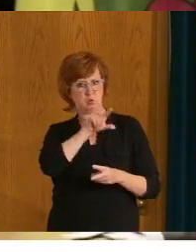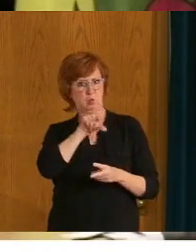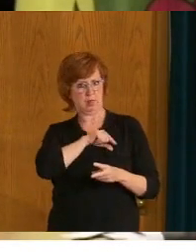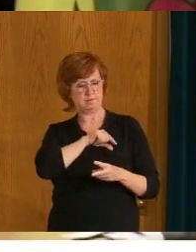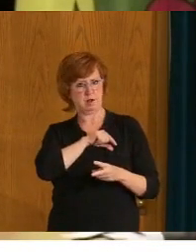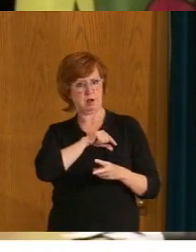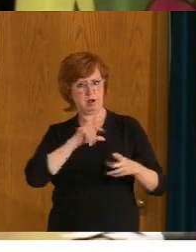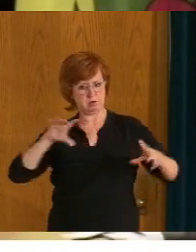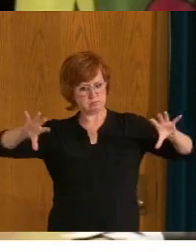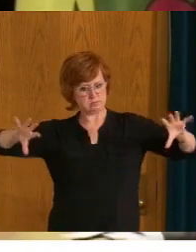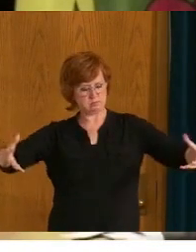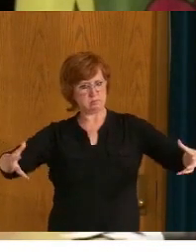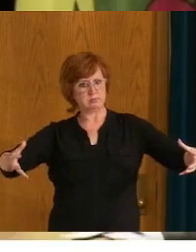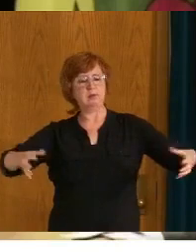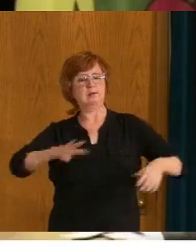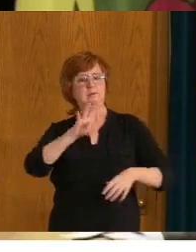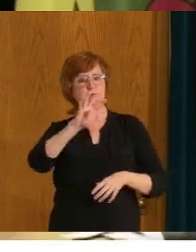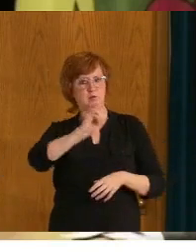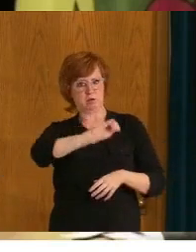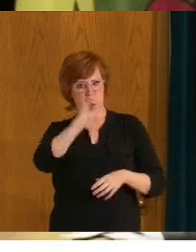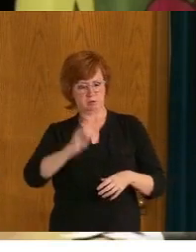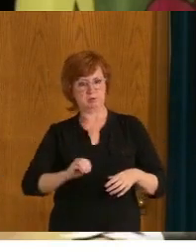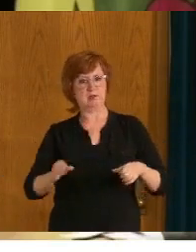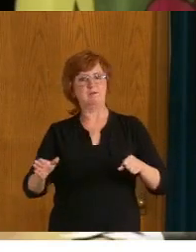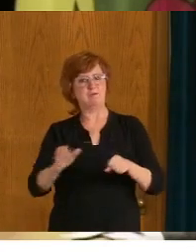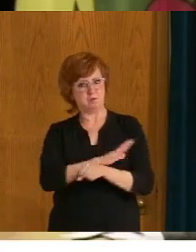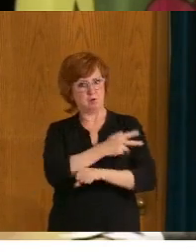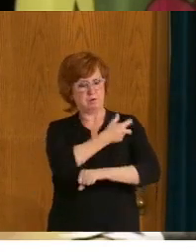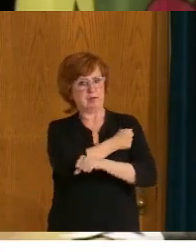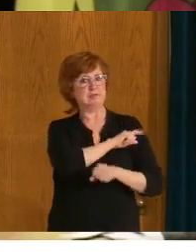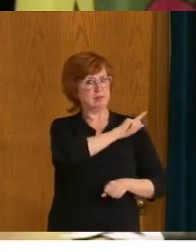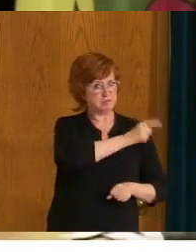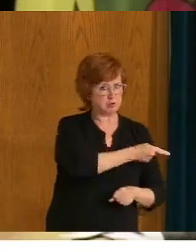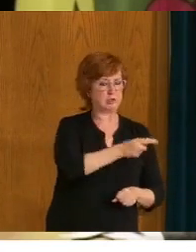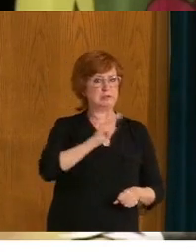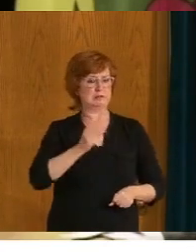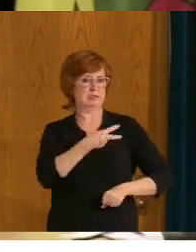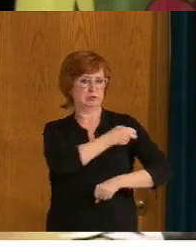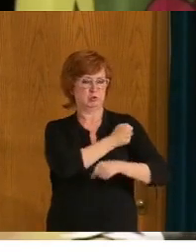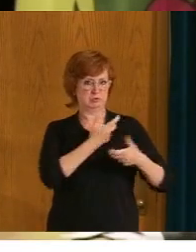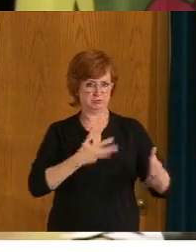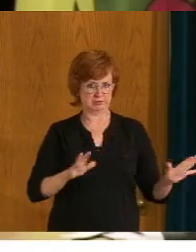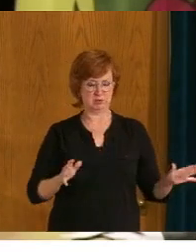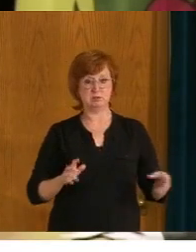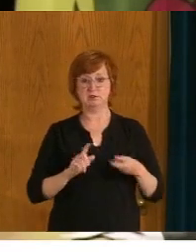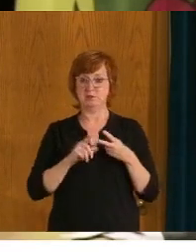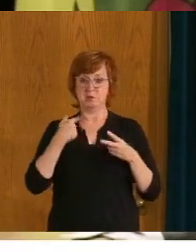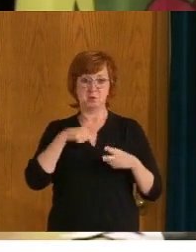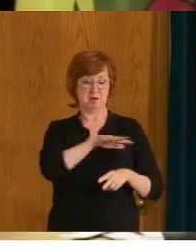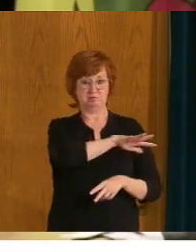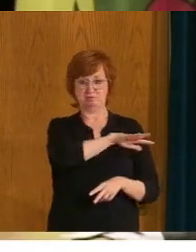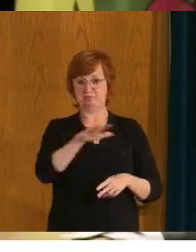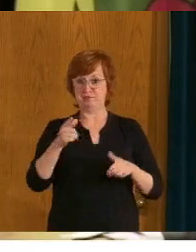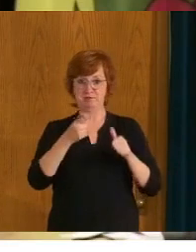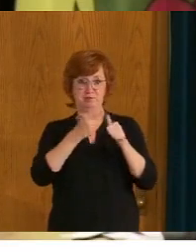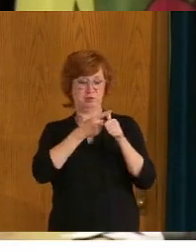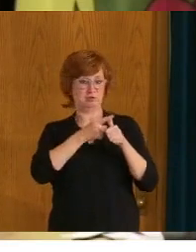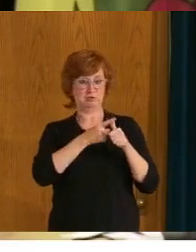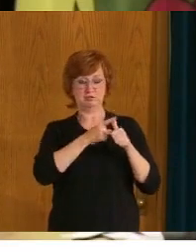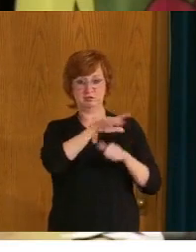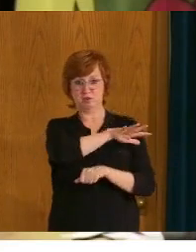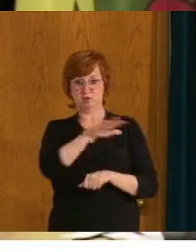now fully vaccinated in our province. In fact, Saskatchewan is the first province in Canada to reach 40% fully vaccinated.